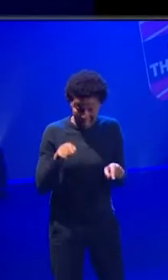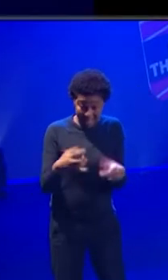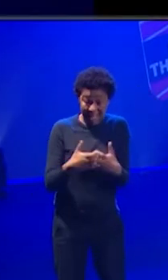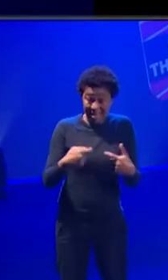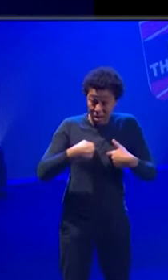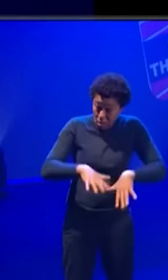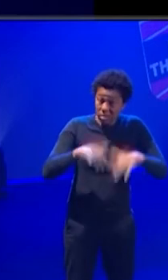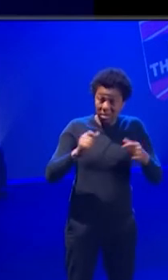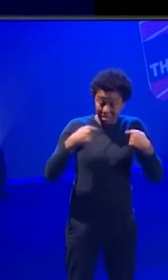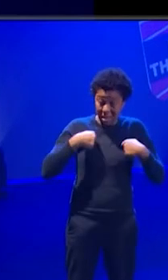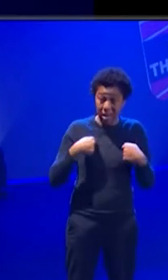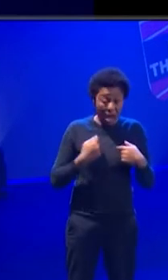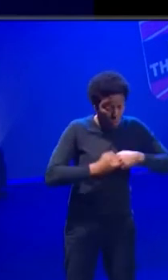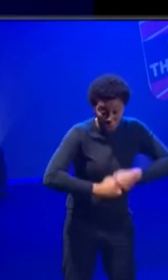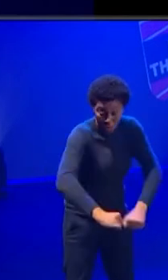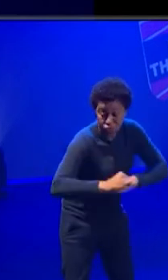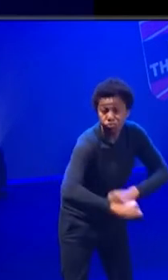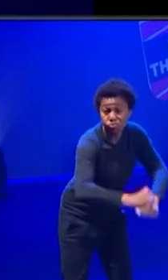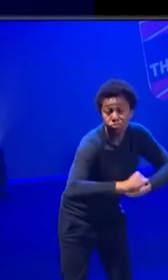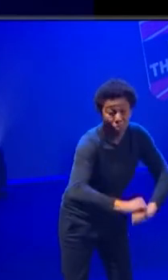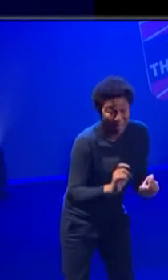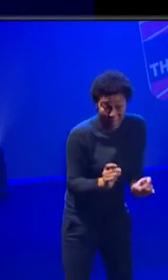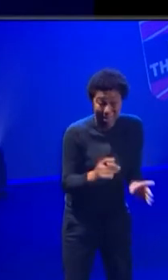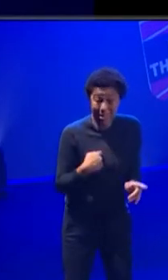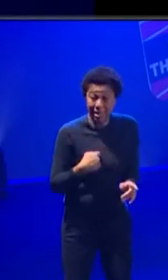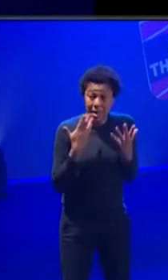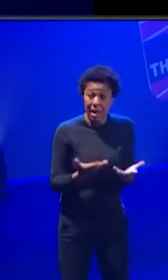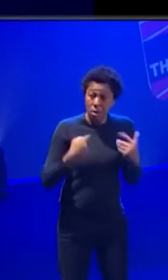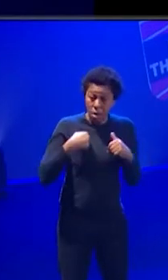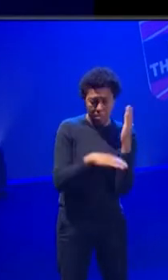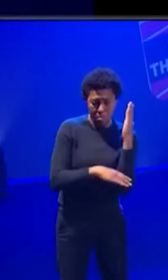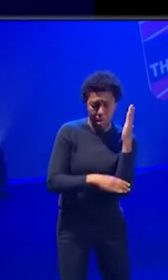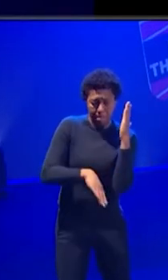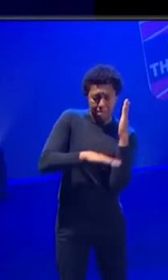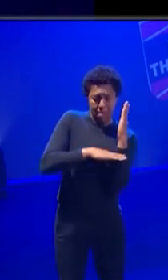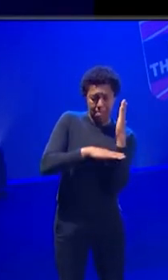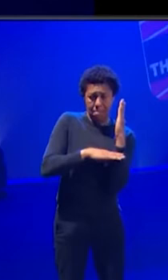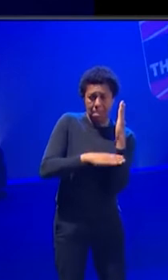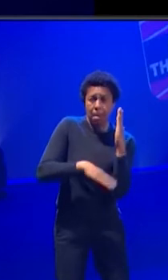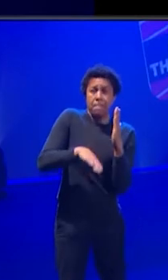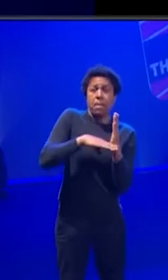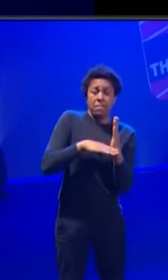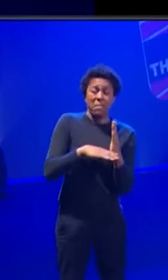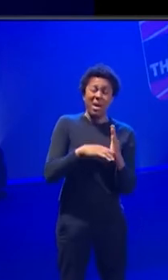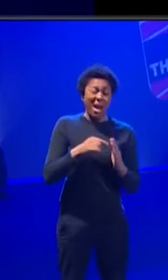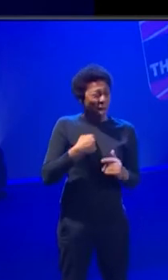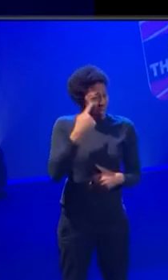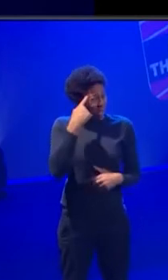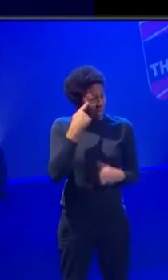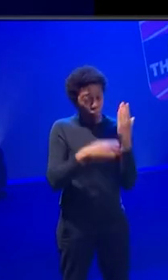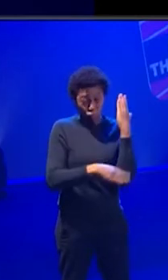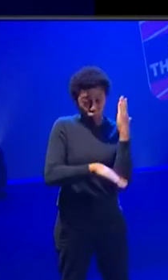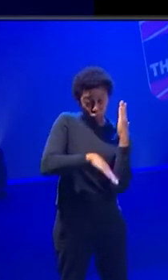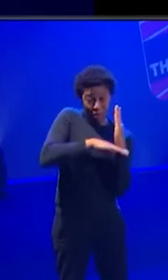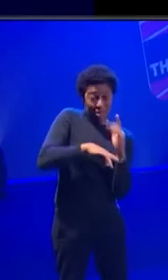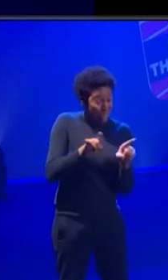leading two of the largest technical departments in the UK. I think that's a progression that is no longer possible because the world is